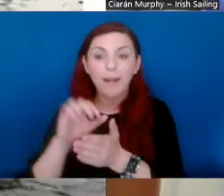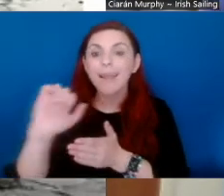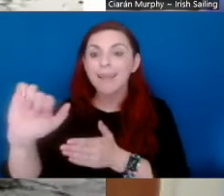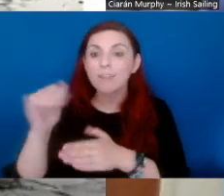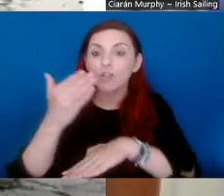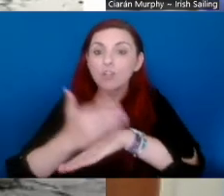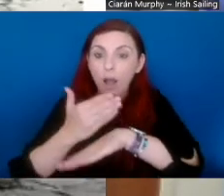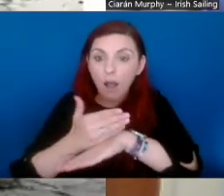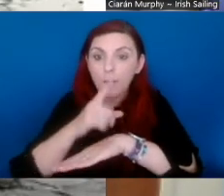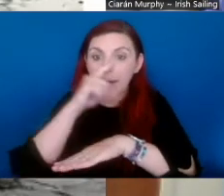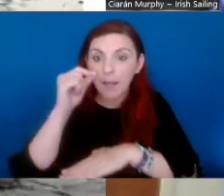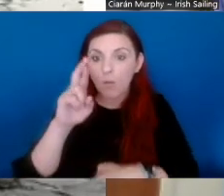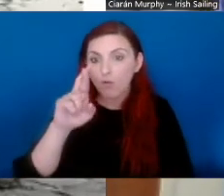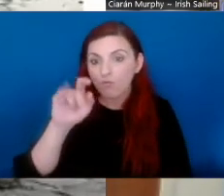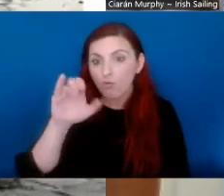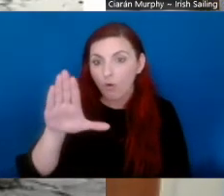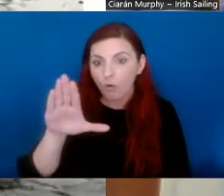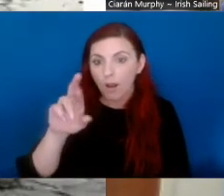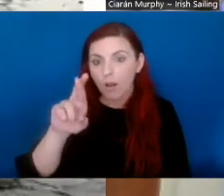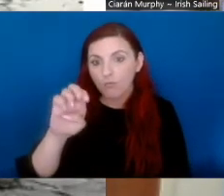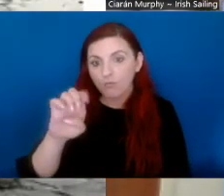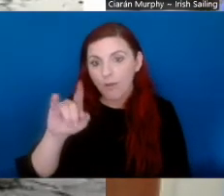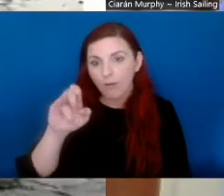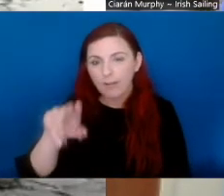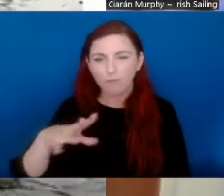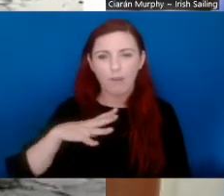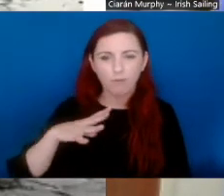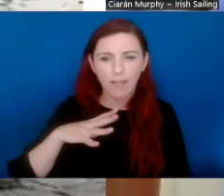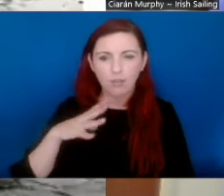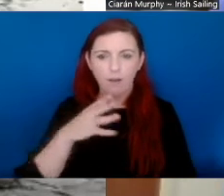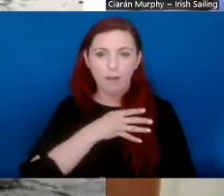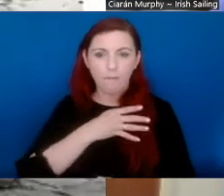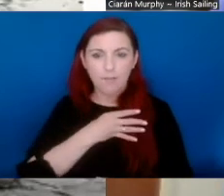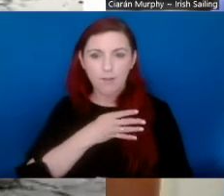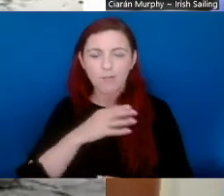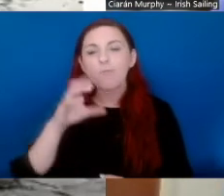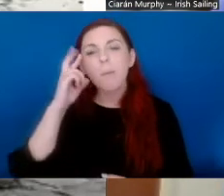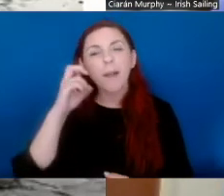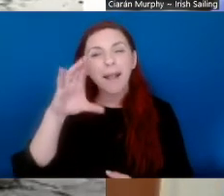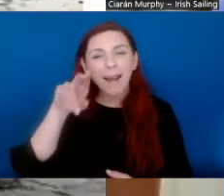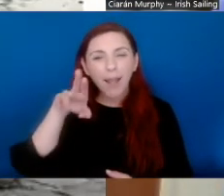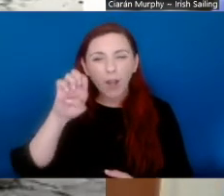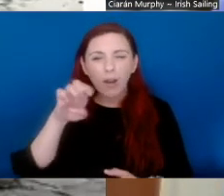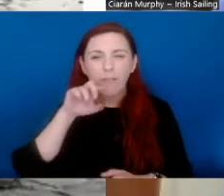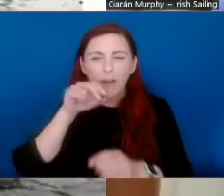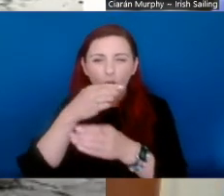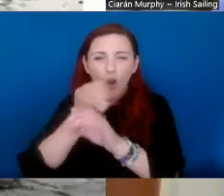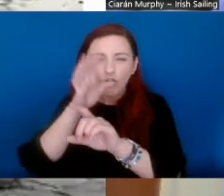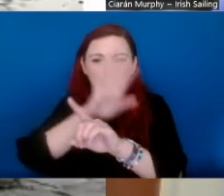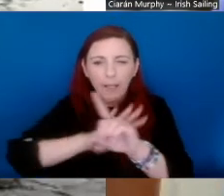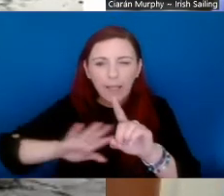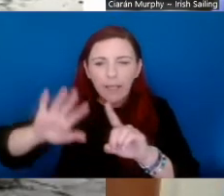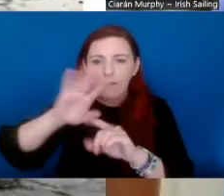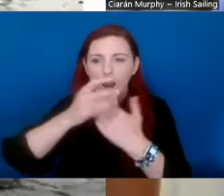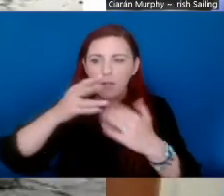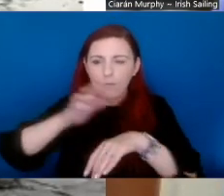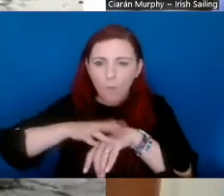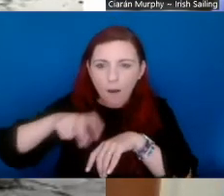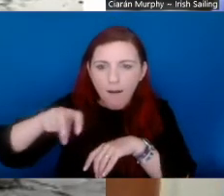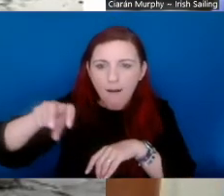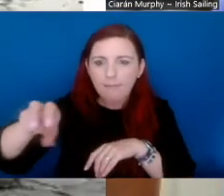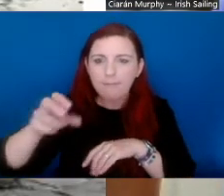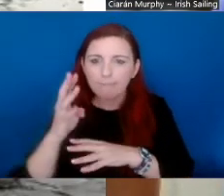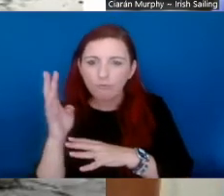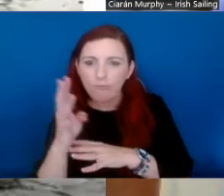he's a rural recreation officer. So basically Clare is a very rural county with a lot of walks and trails. Um, and